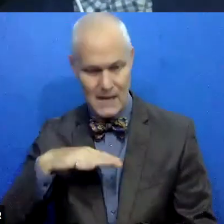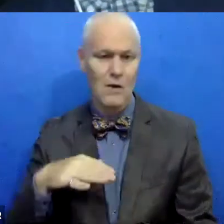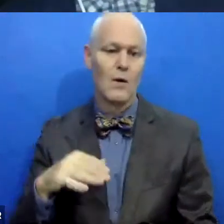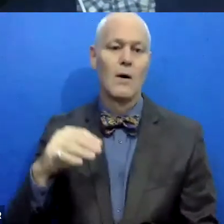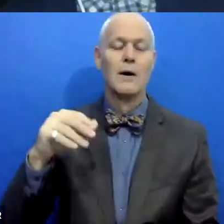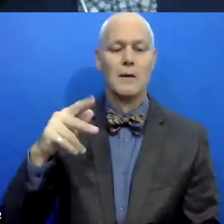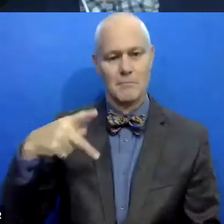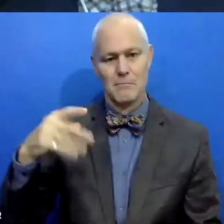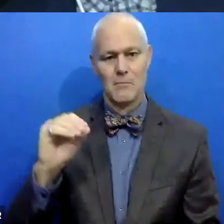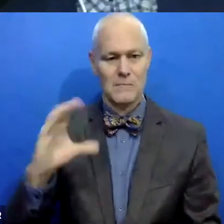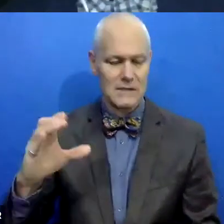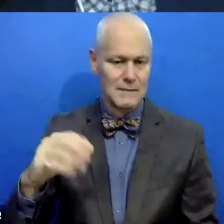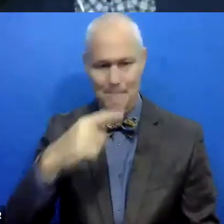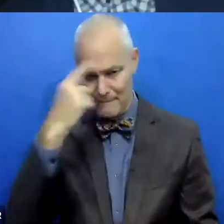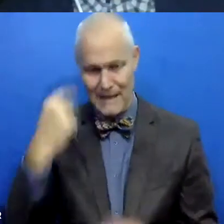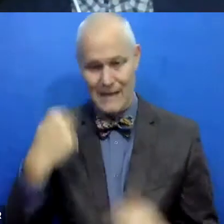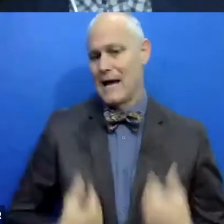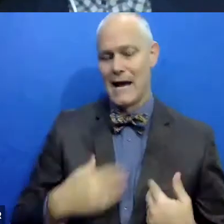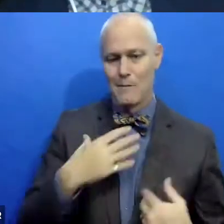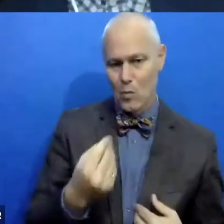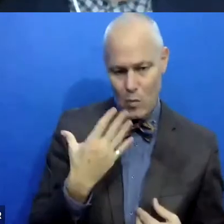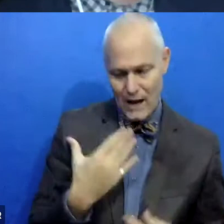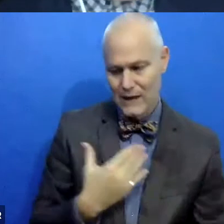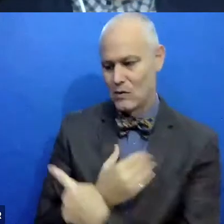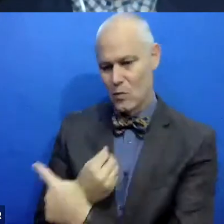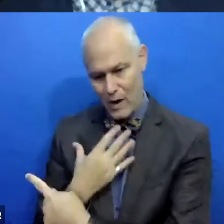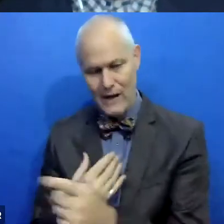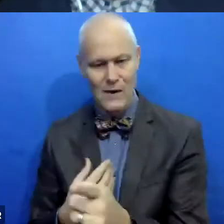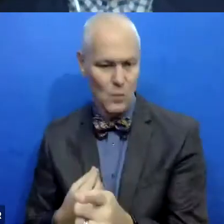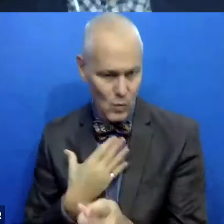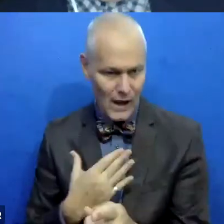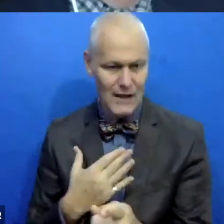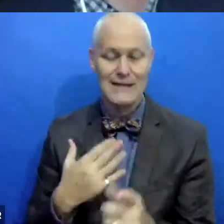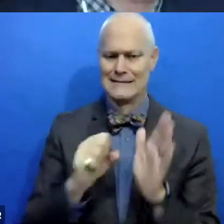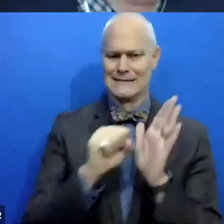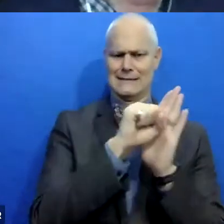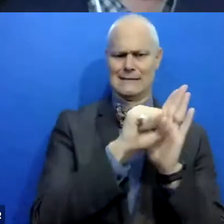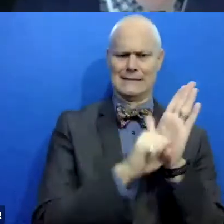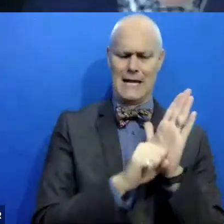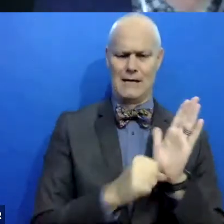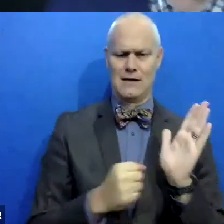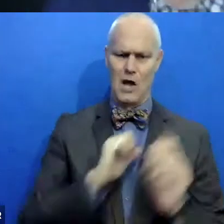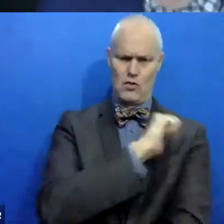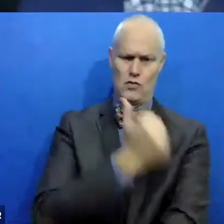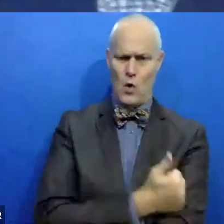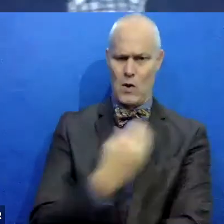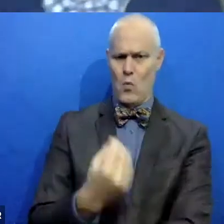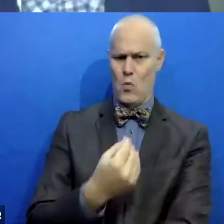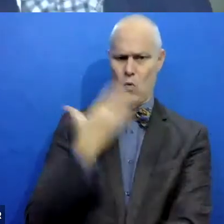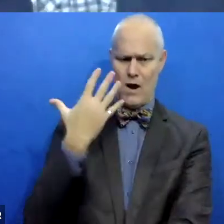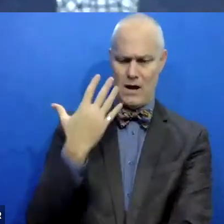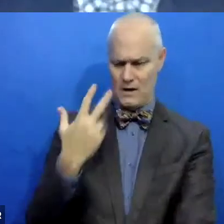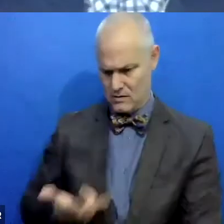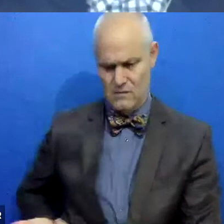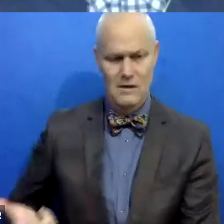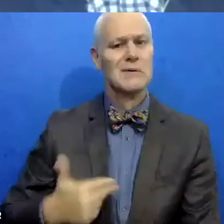uh, black men. I'm white, Ashley's white, Steve's white. We represent the state. We represent authority. Steve, Ashley and I are very